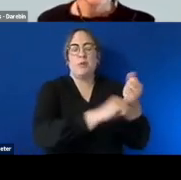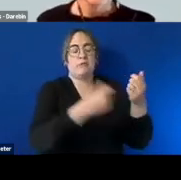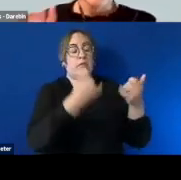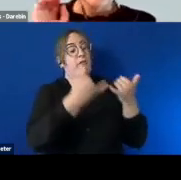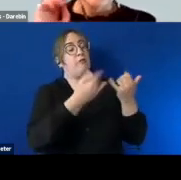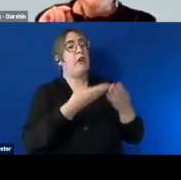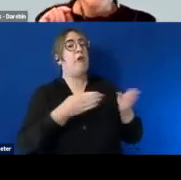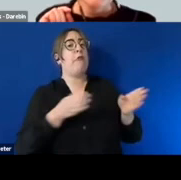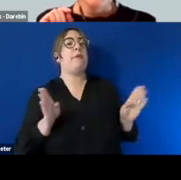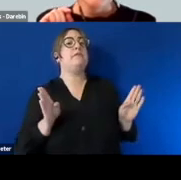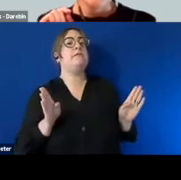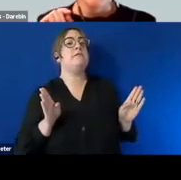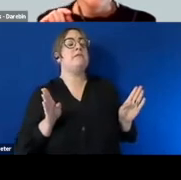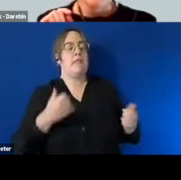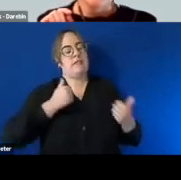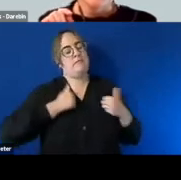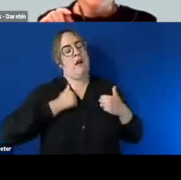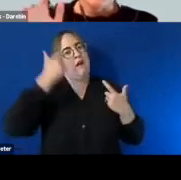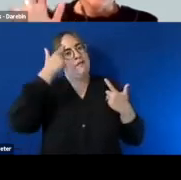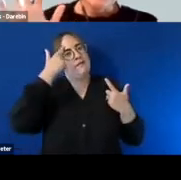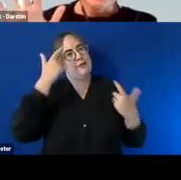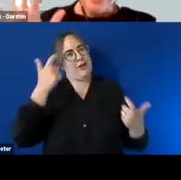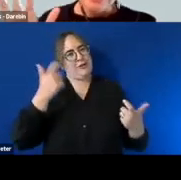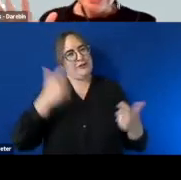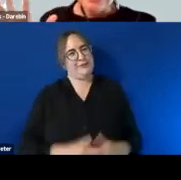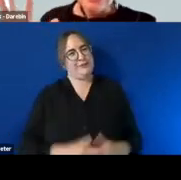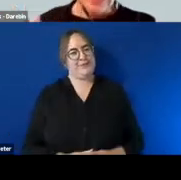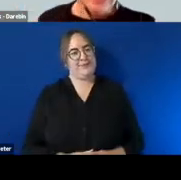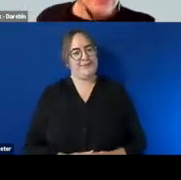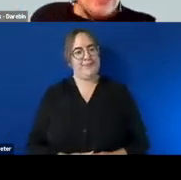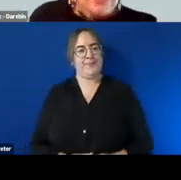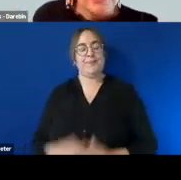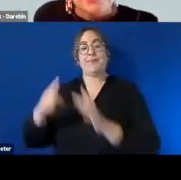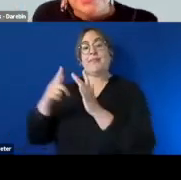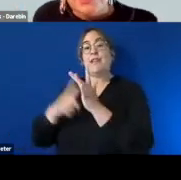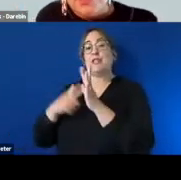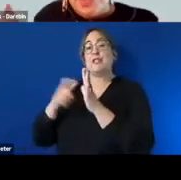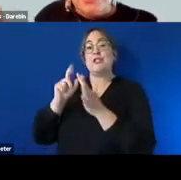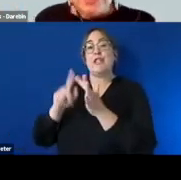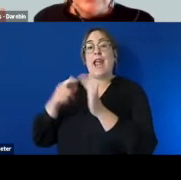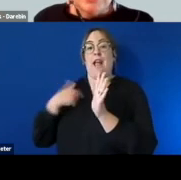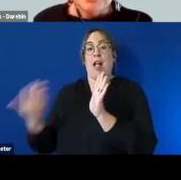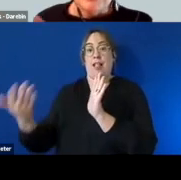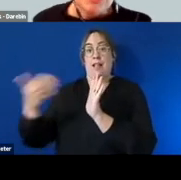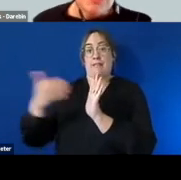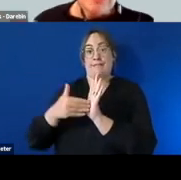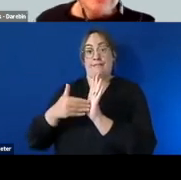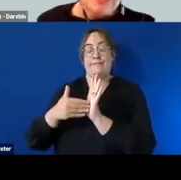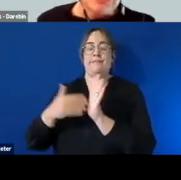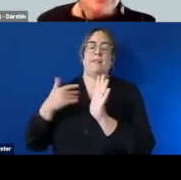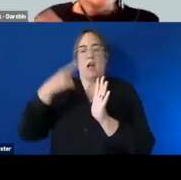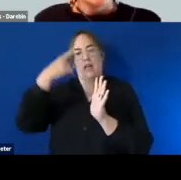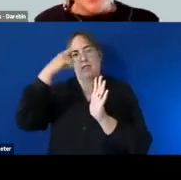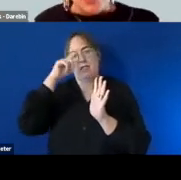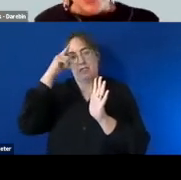but that's just from my view i'm just going to add to that as well i think this sort of comes down to making assumptions about